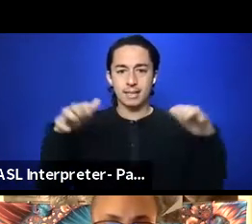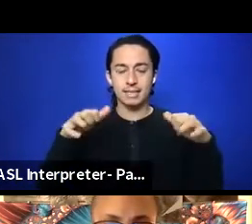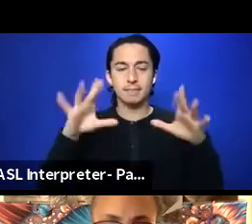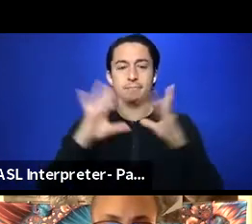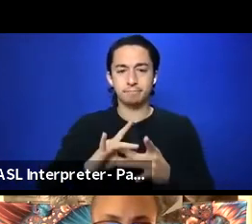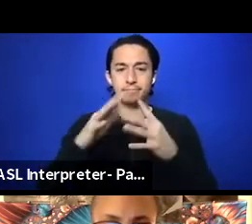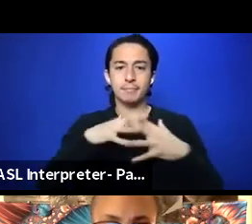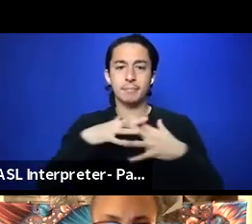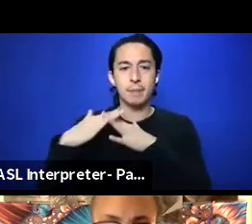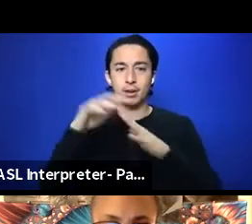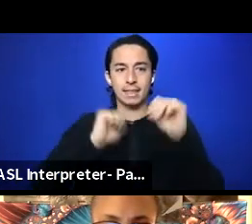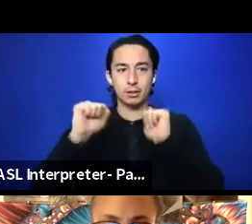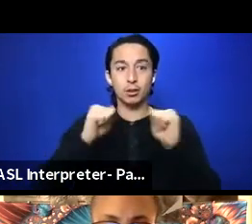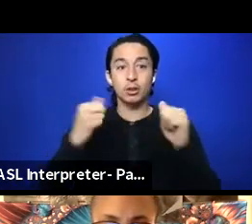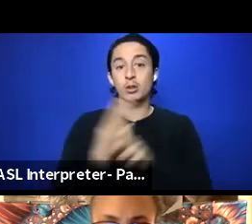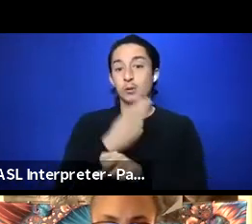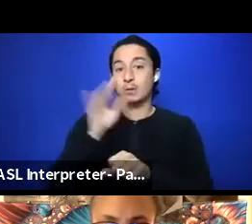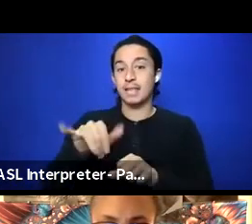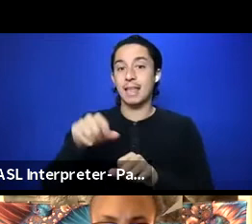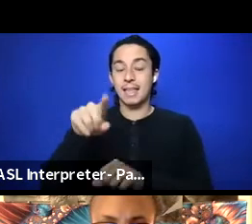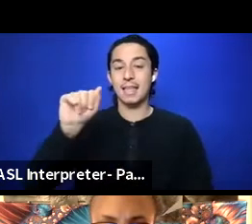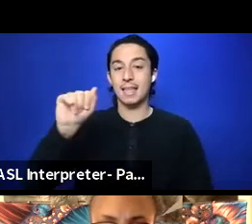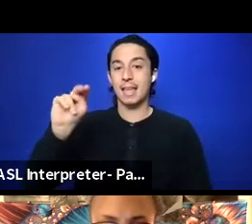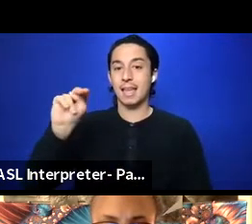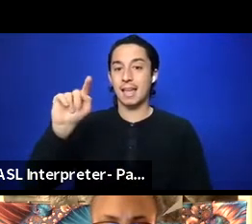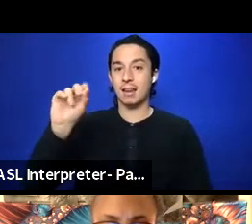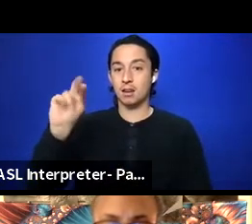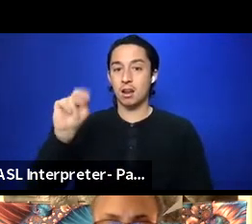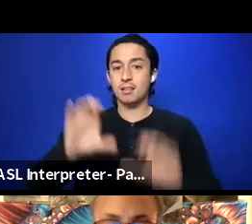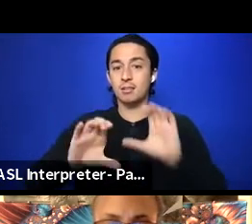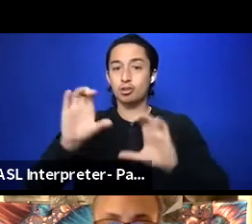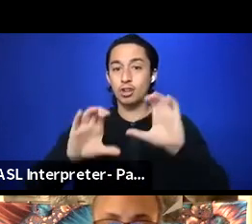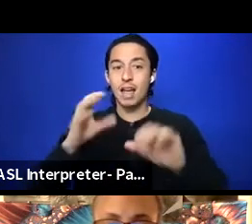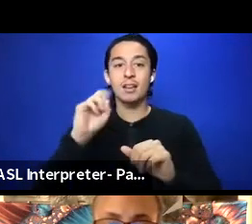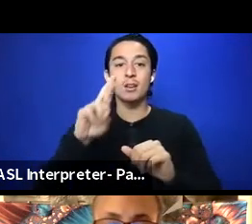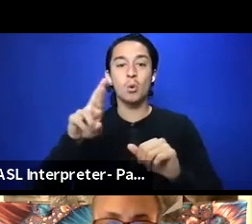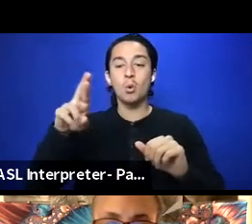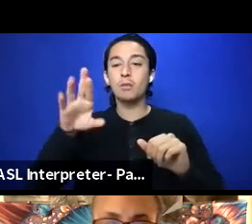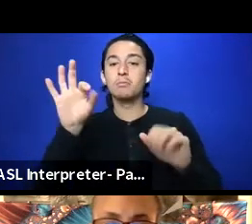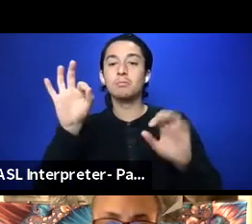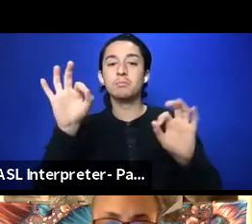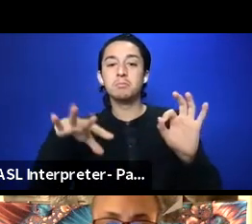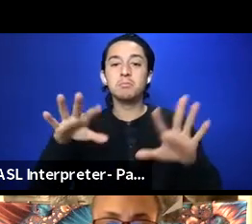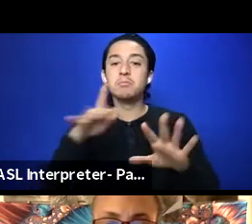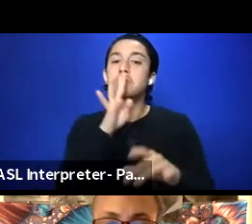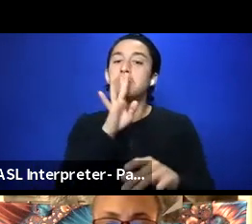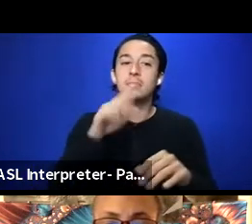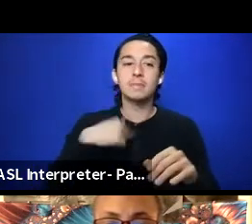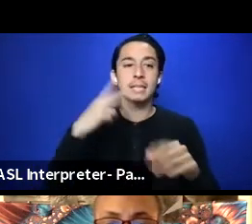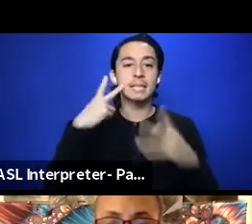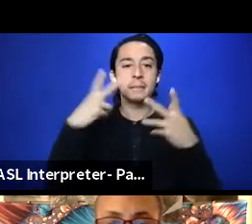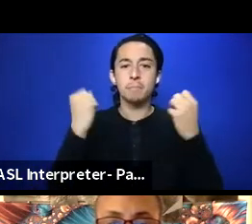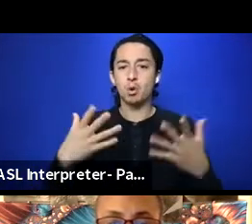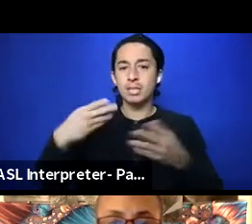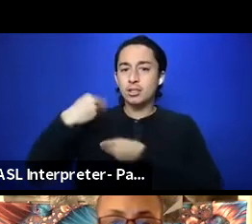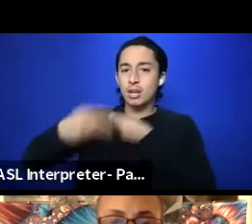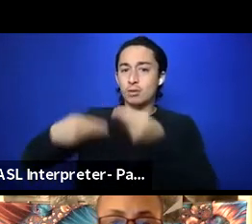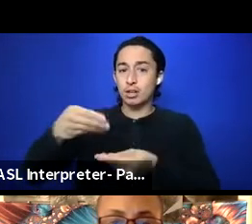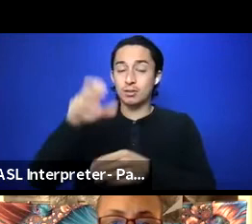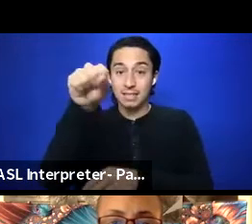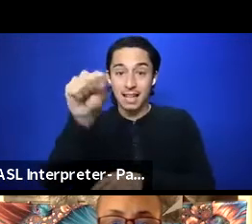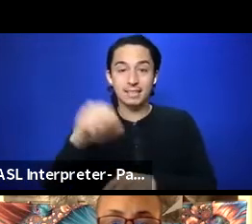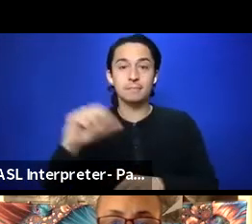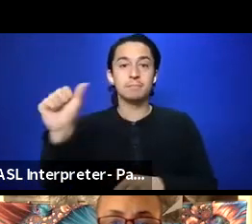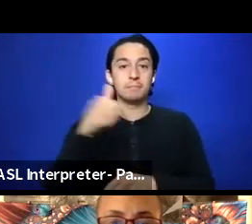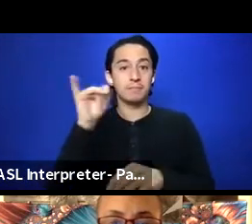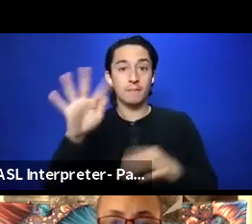And use that Anton in the comments in the chat, or you can just throw it out there. And as the multi-generational, yeah, any other ones, just do that chat or you can say